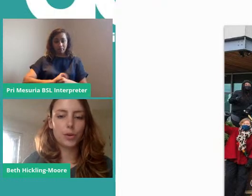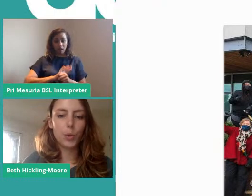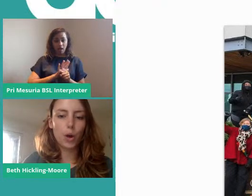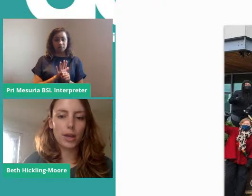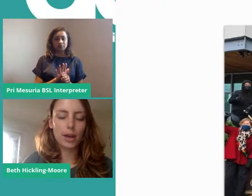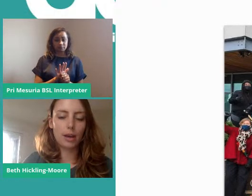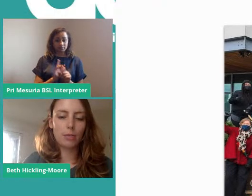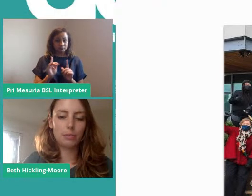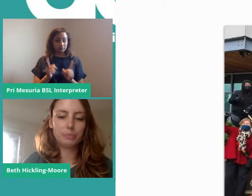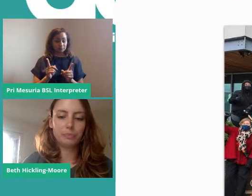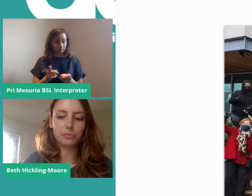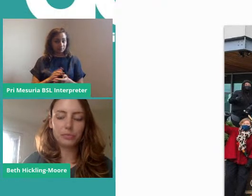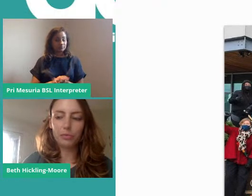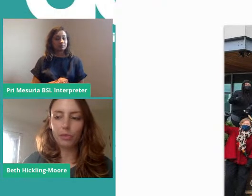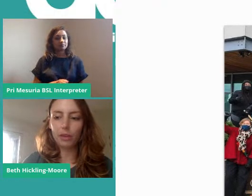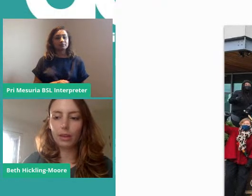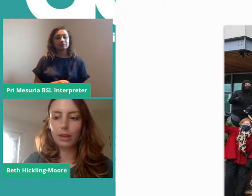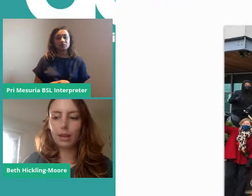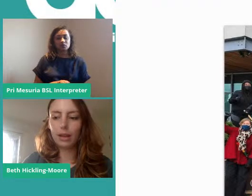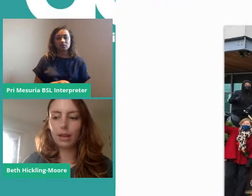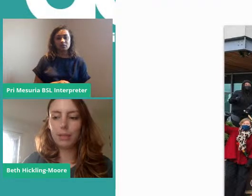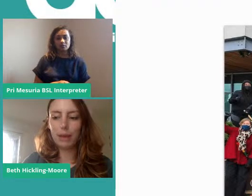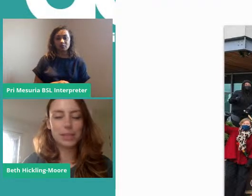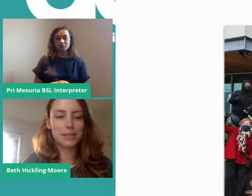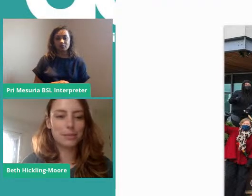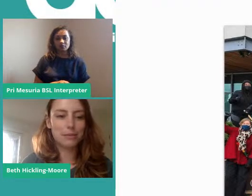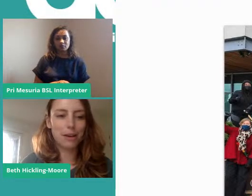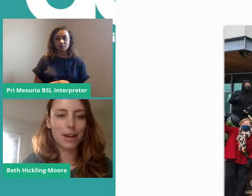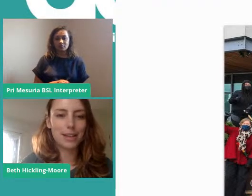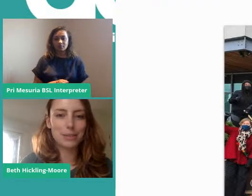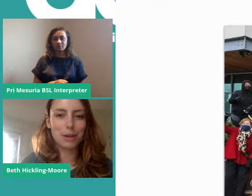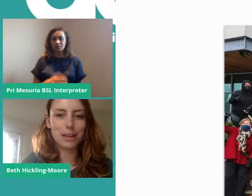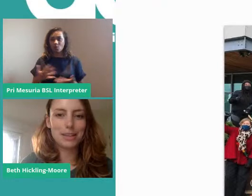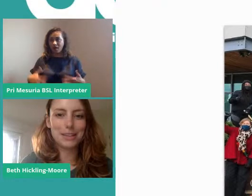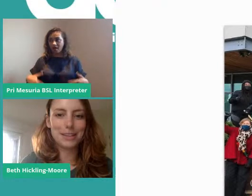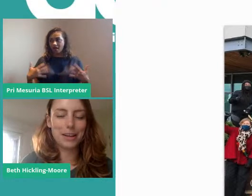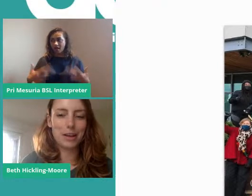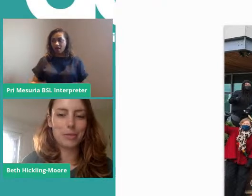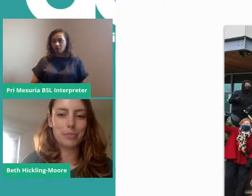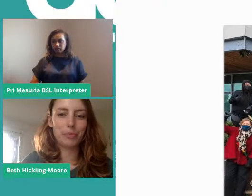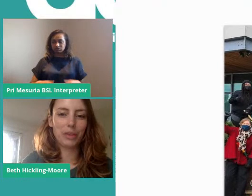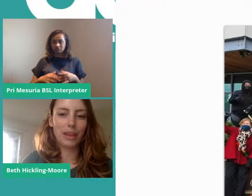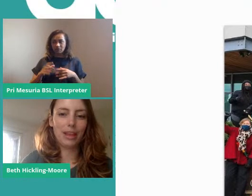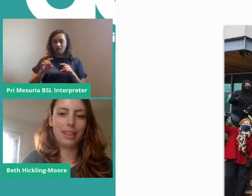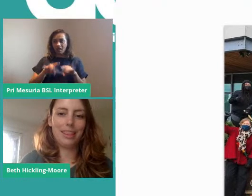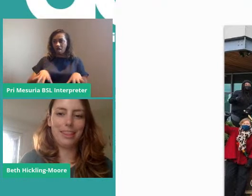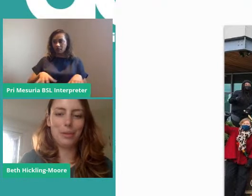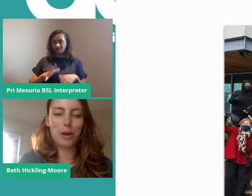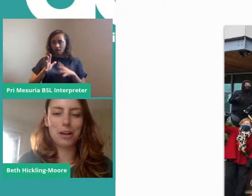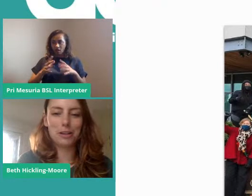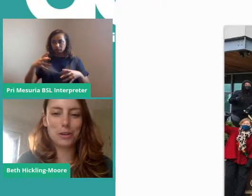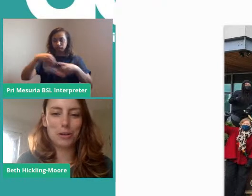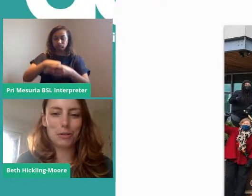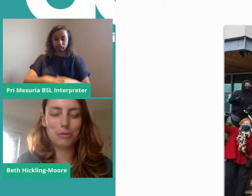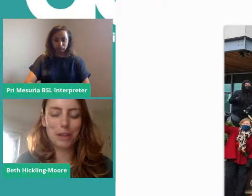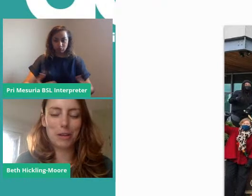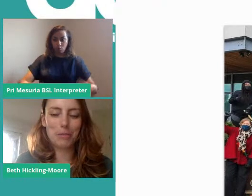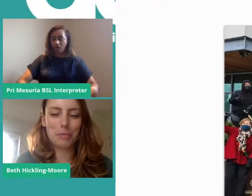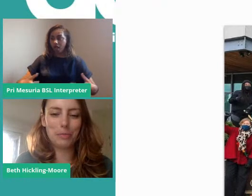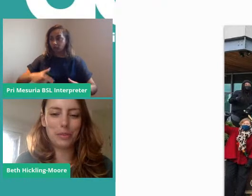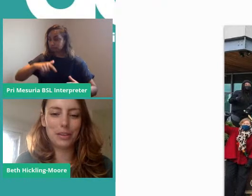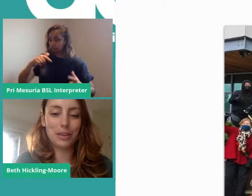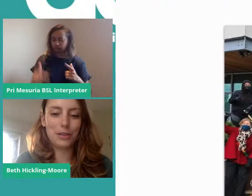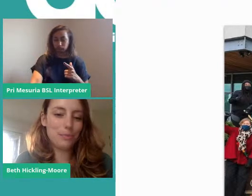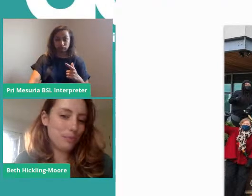So quite a baptism of fire, as it were, into the world of